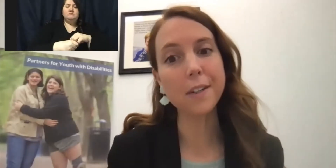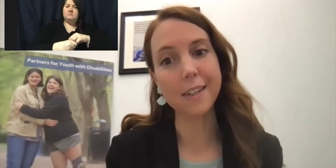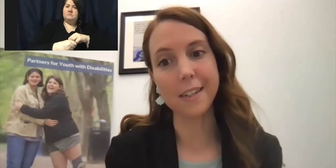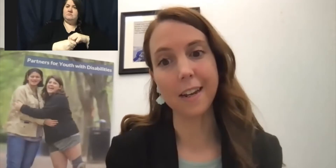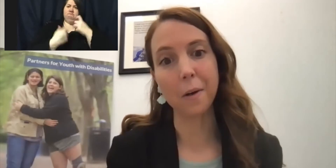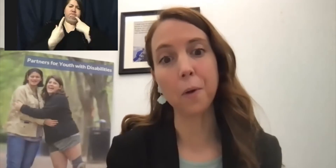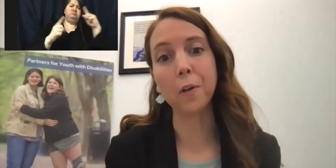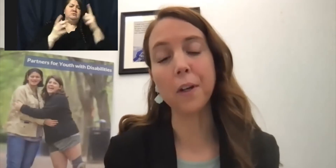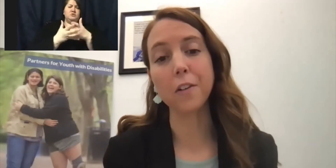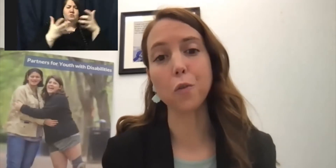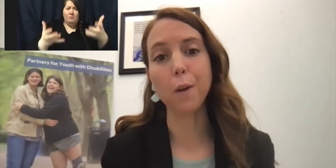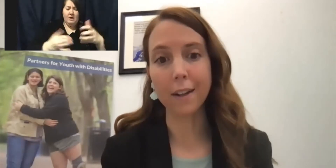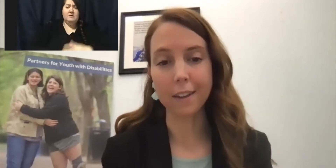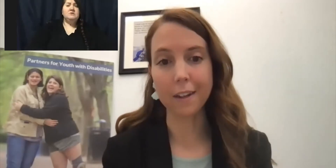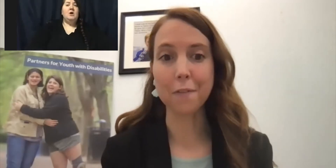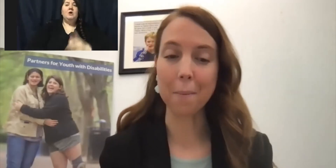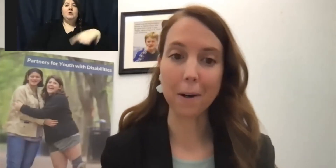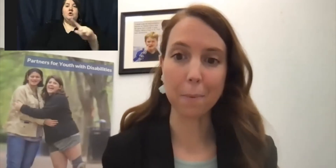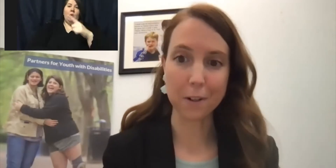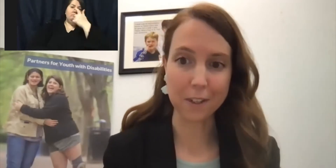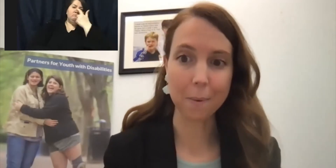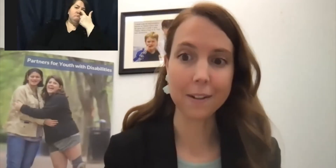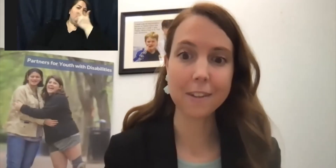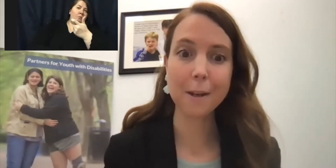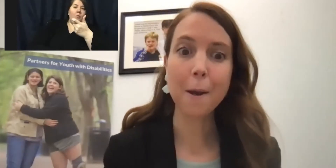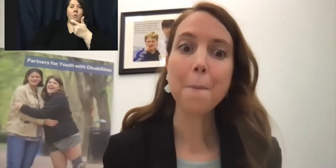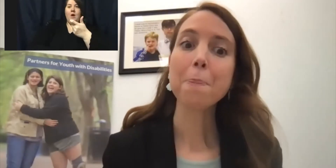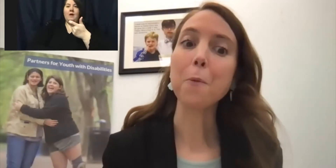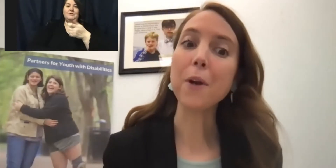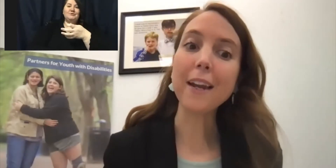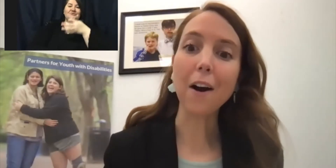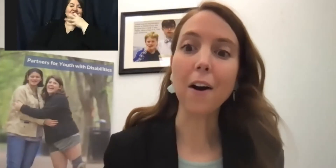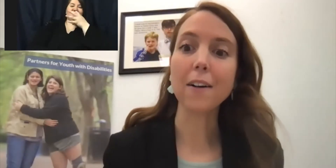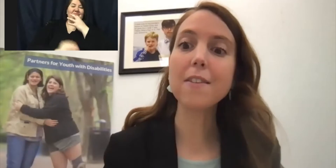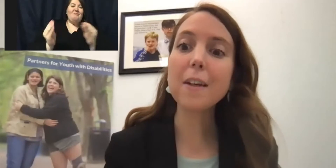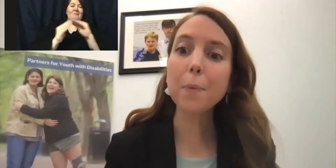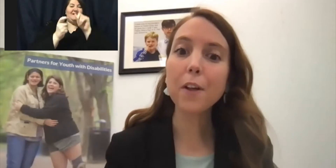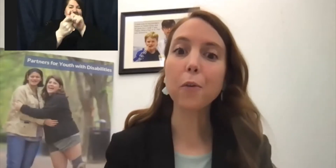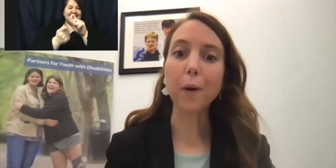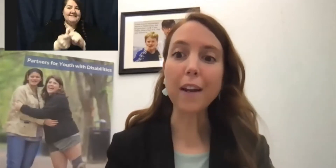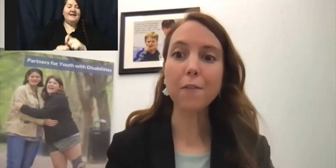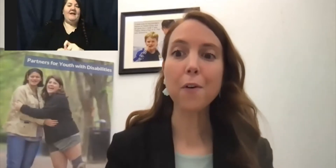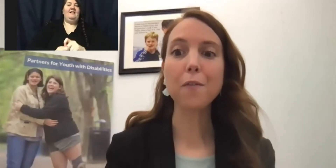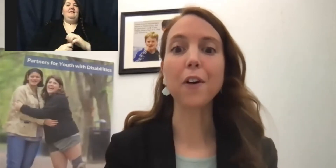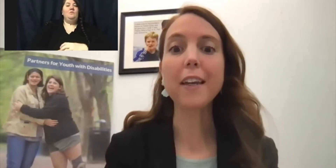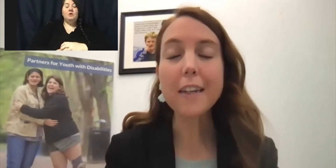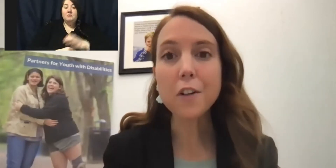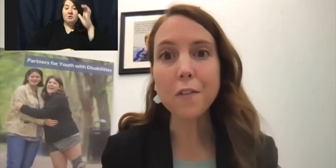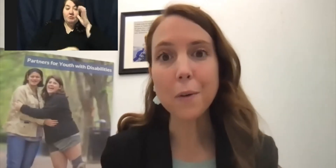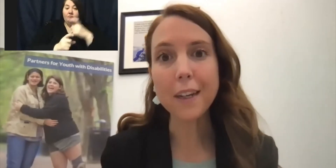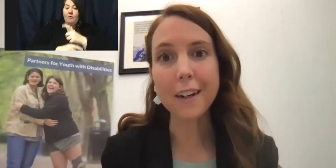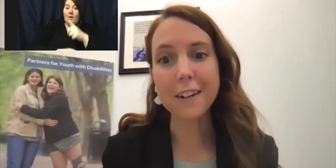more detail when you hear directly from our participants. We are deeply grateful for